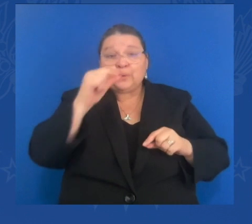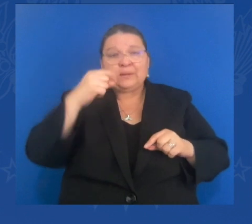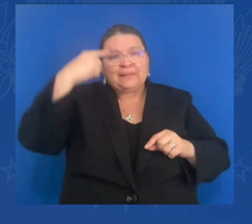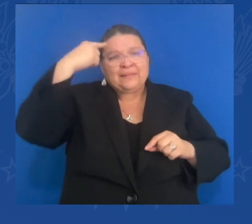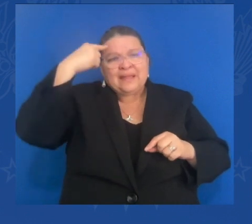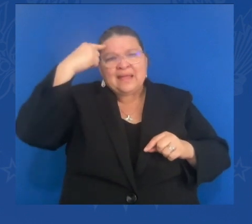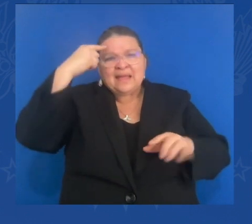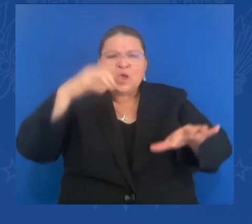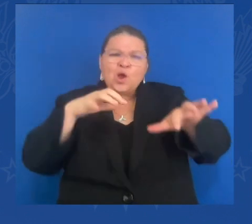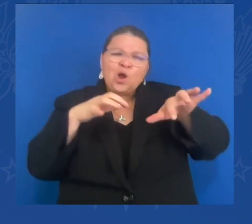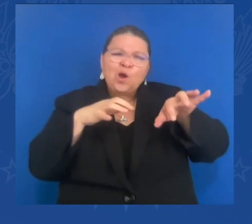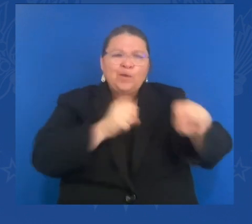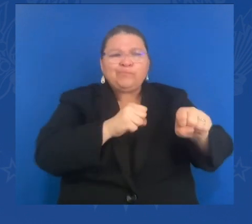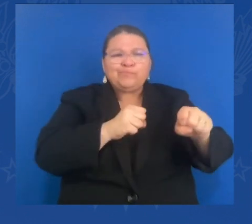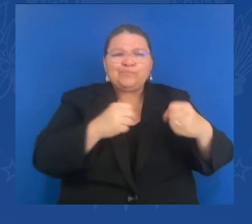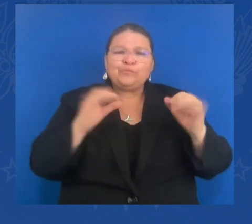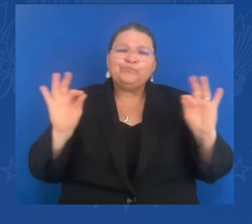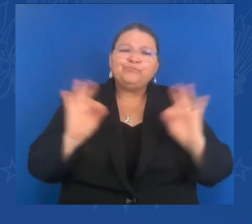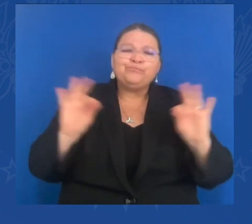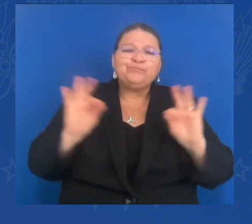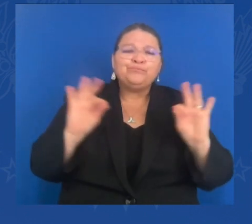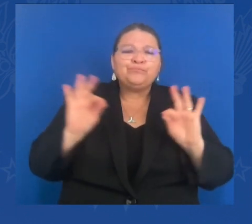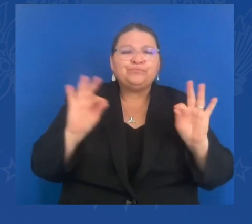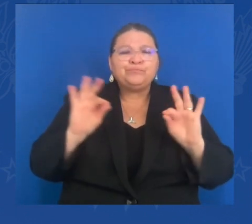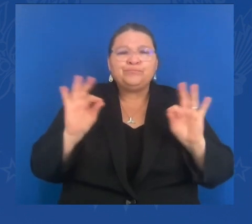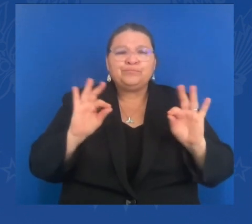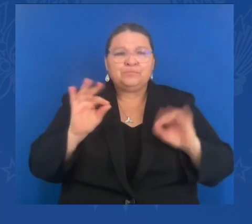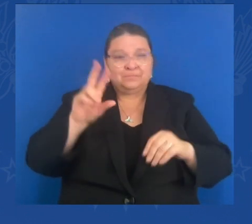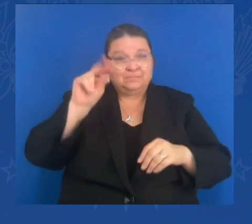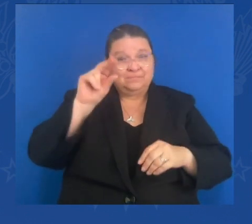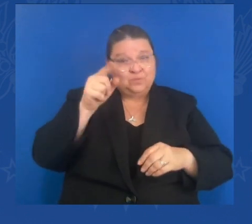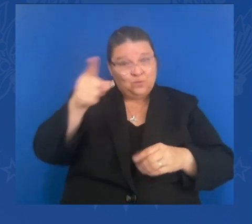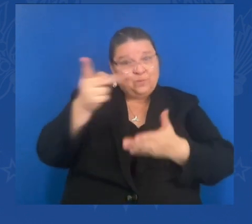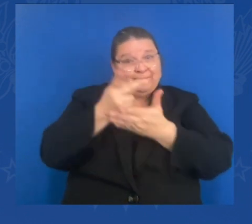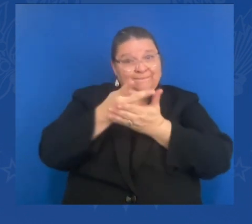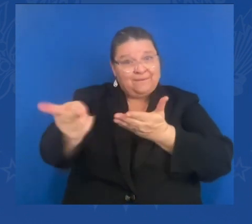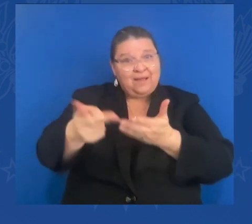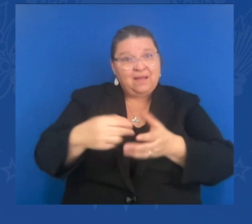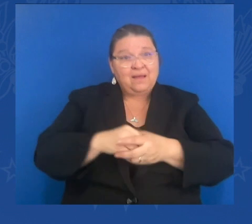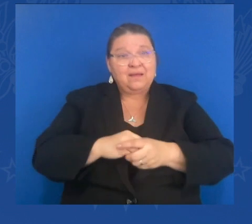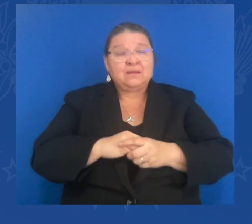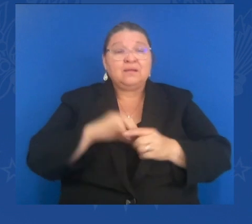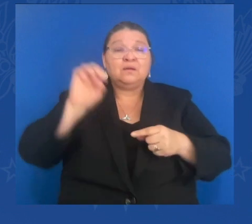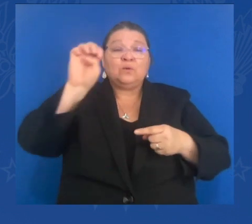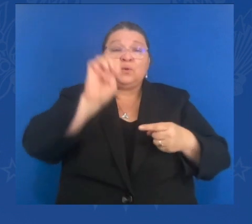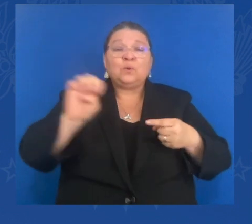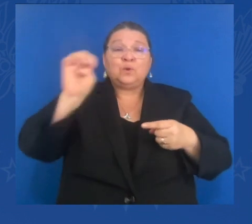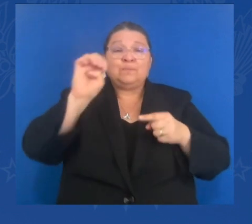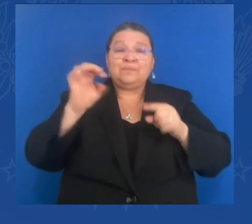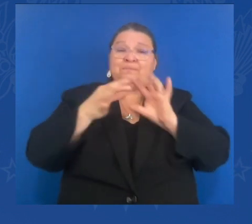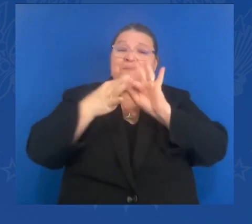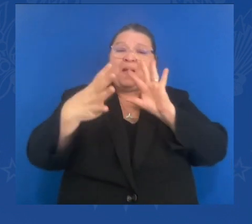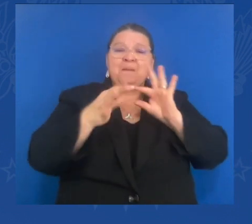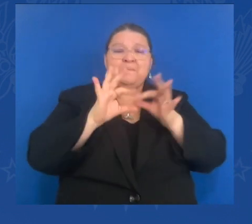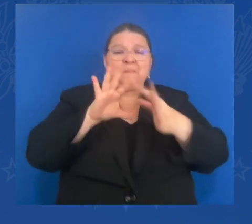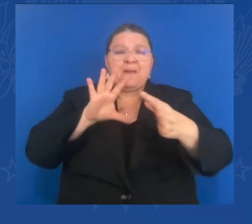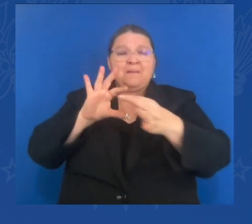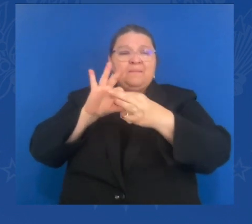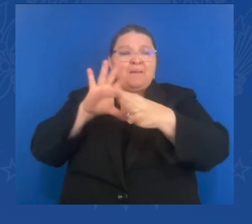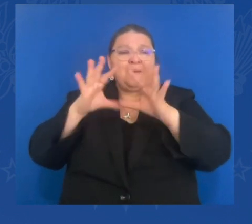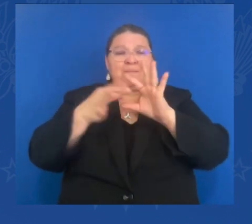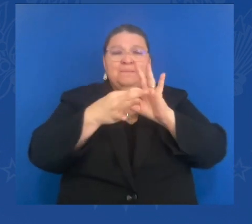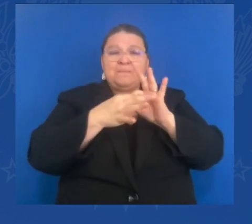He hoped to fracture European resolve. He failed. He hoped to weaken the transatlantic alliance. He failed. He hoped to split apart